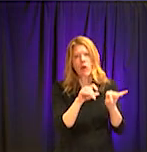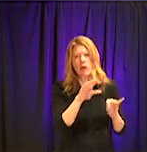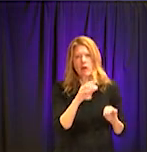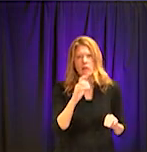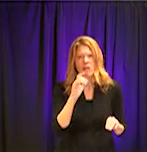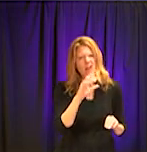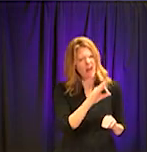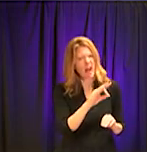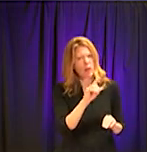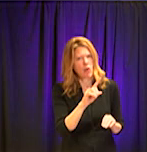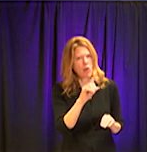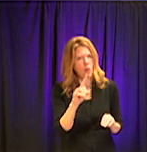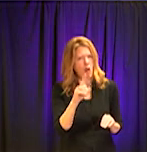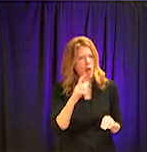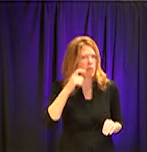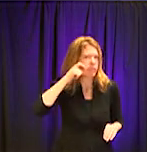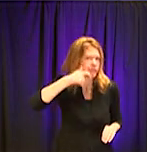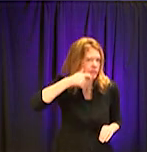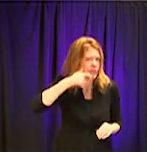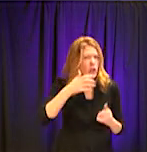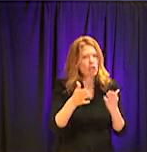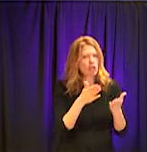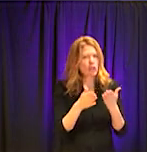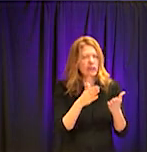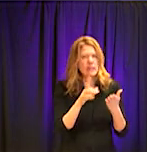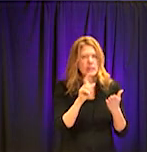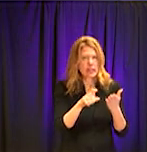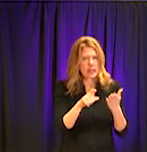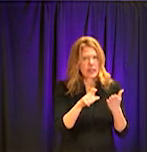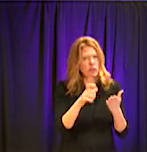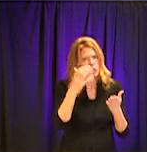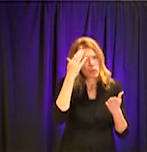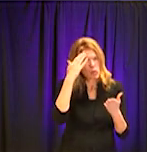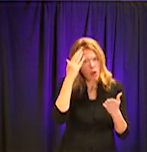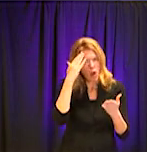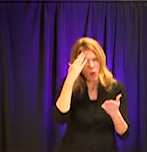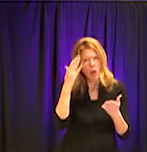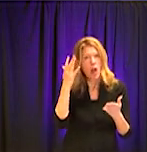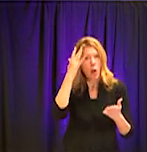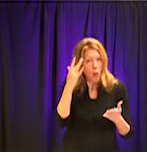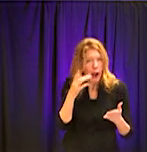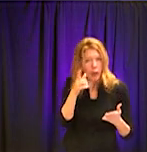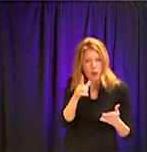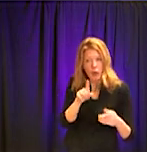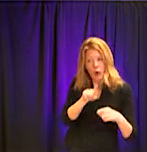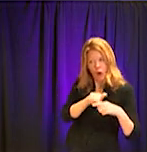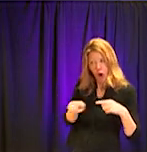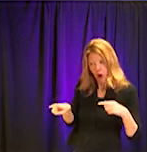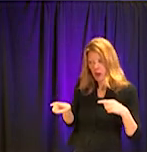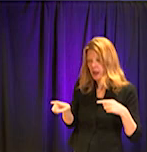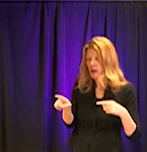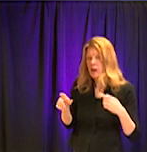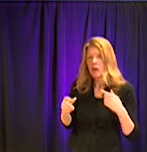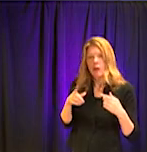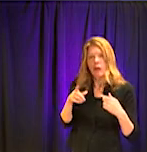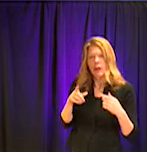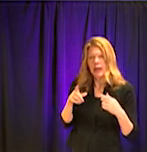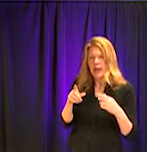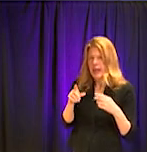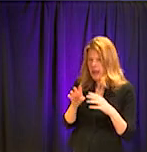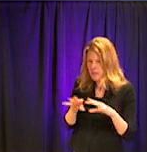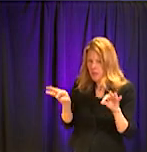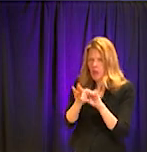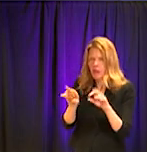service know why you're calling and if you suspect that that you are running a fever and you need